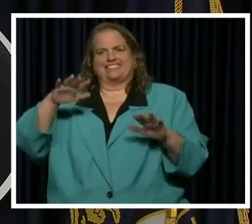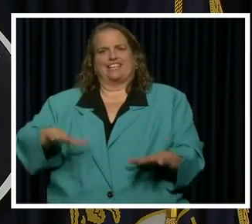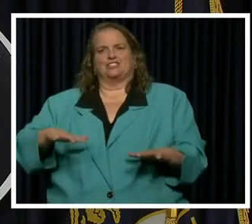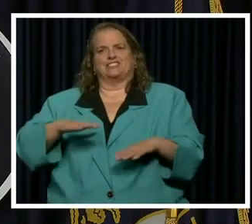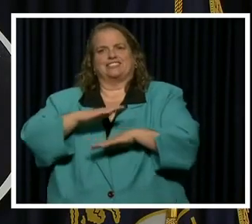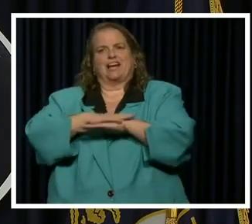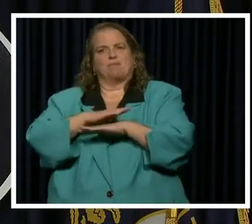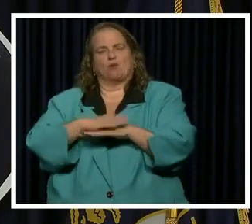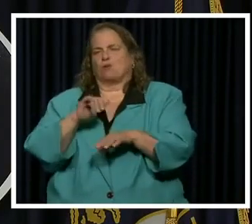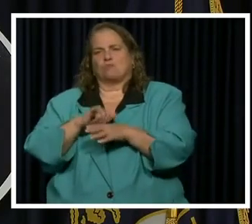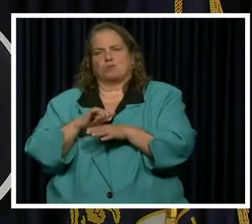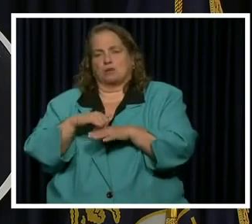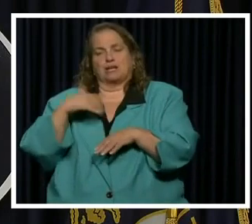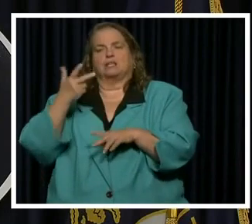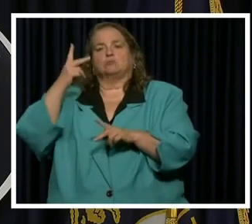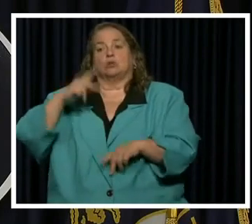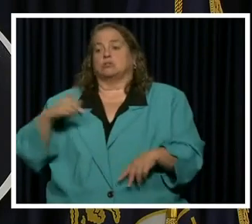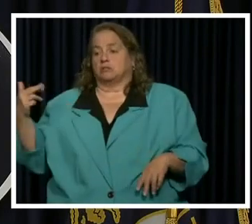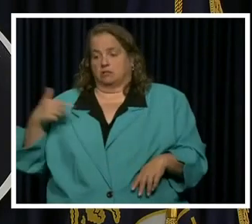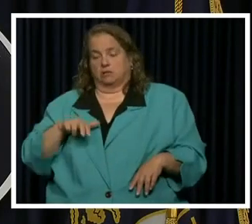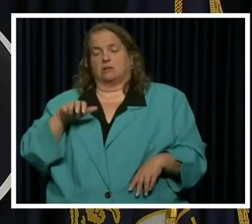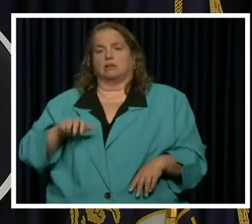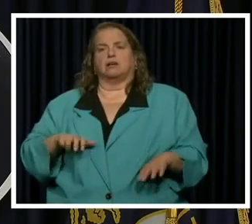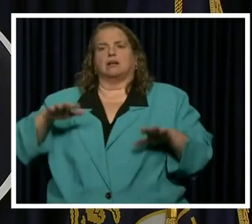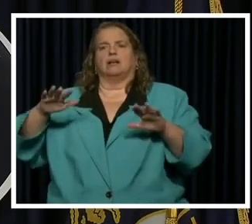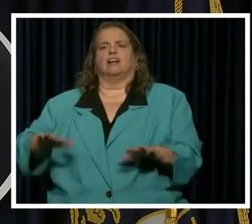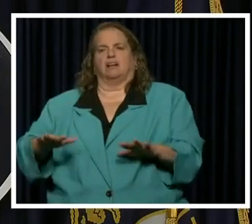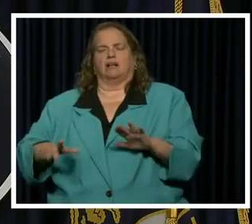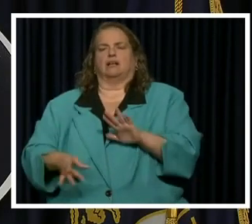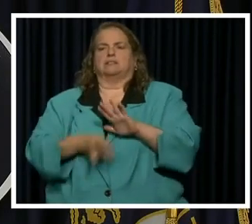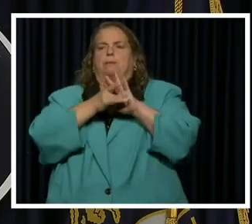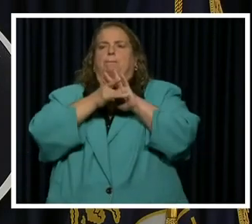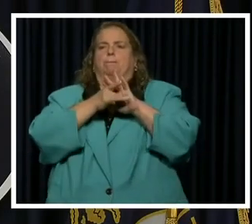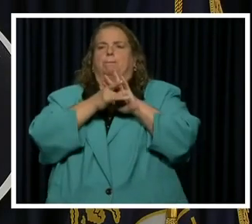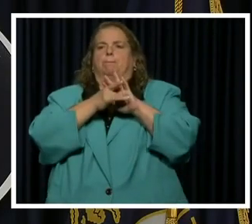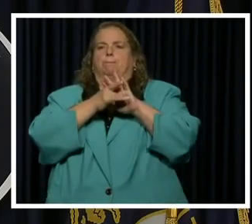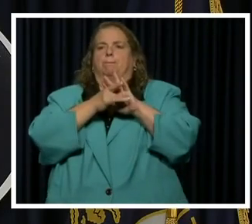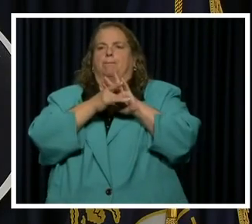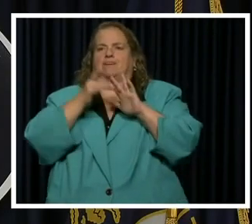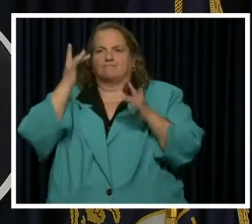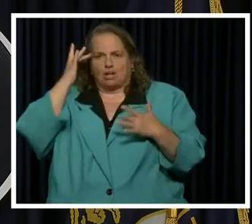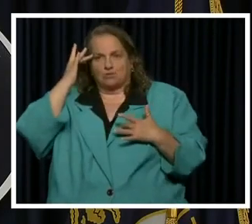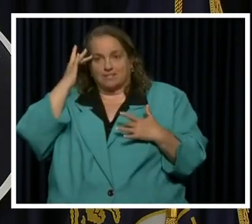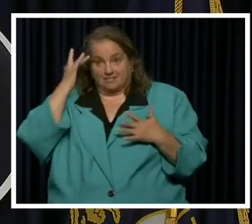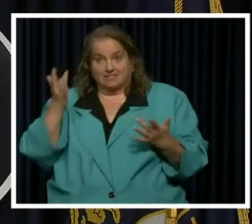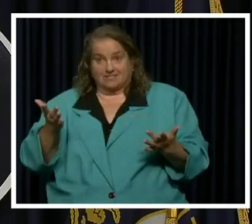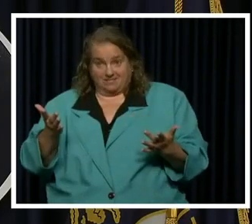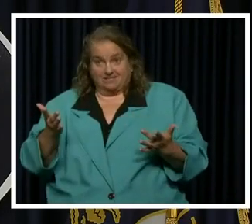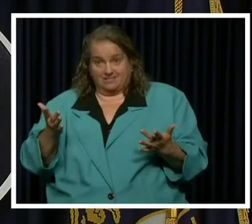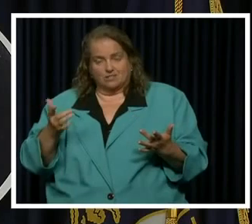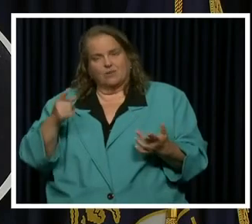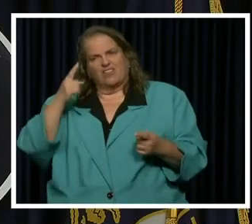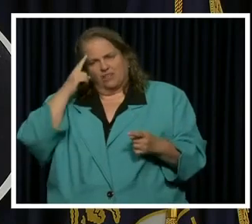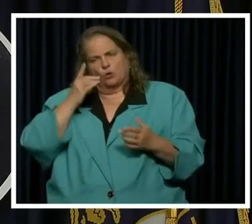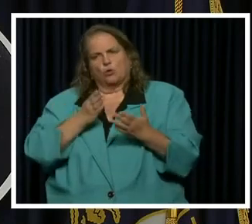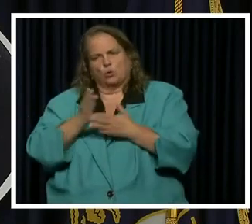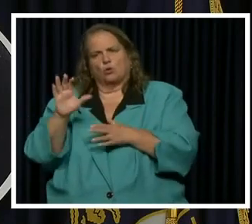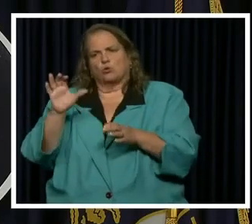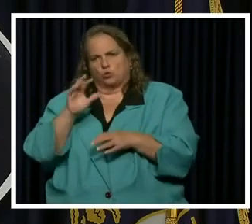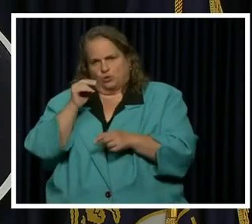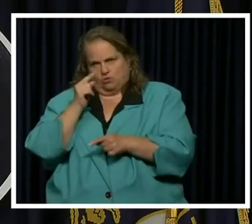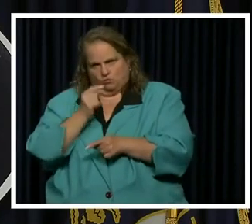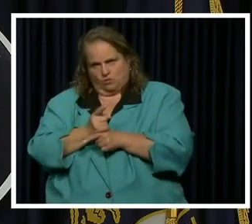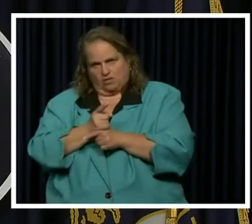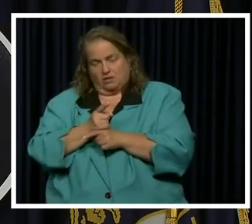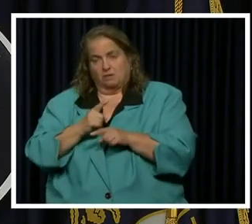It's almost impossible. The next person who comes up can get the virus from that. So we're just trying to make sure we think through we do it right.